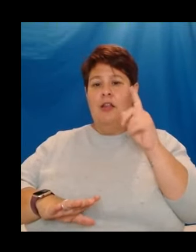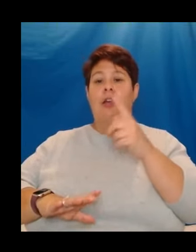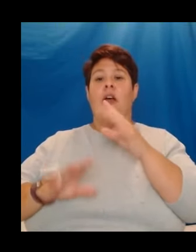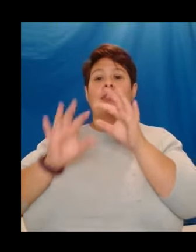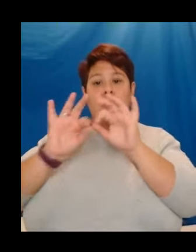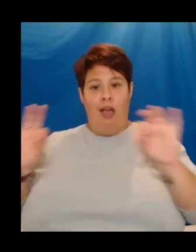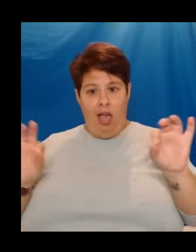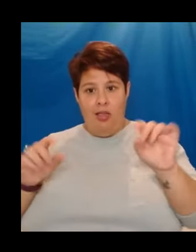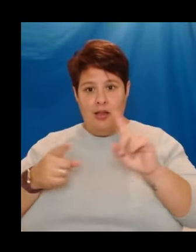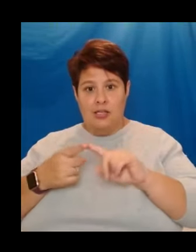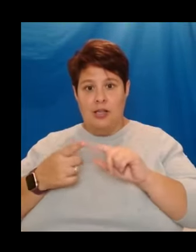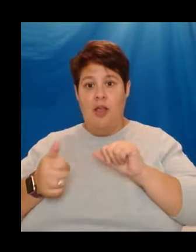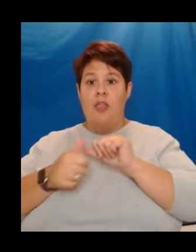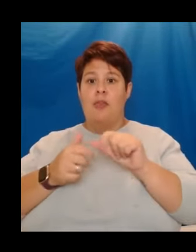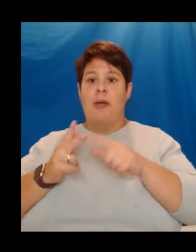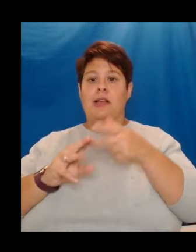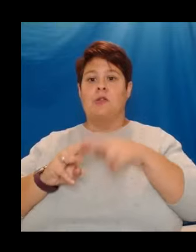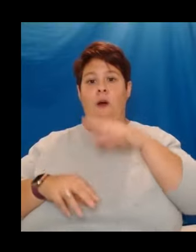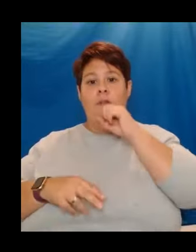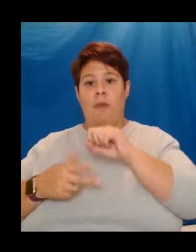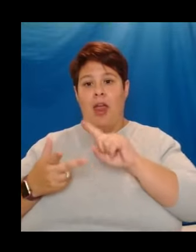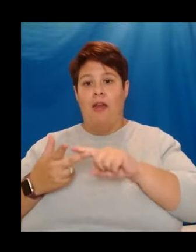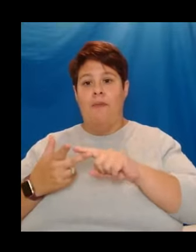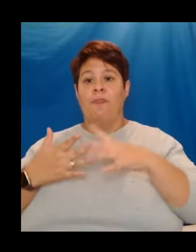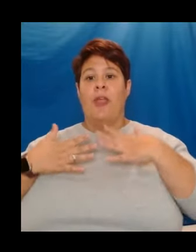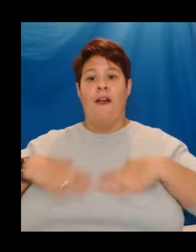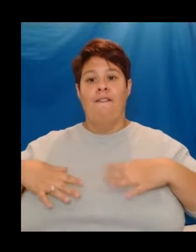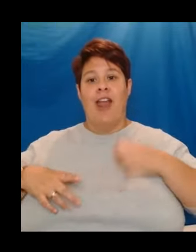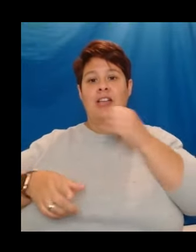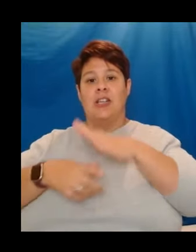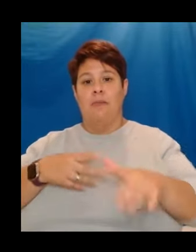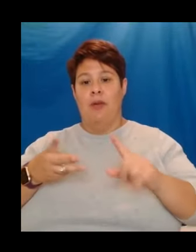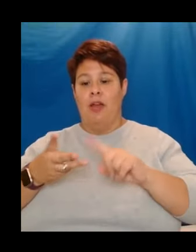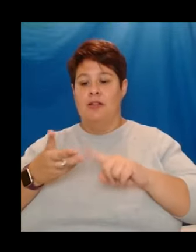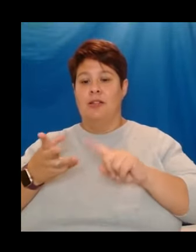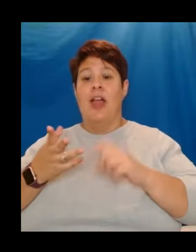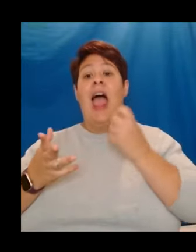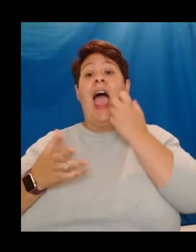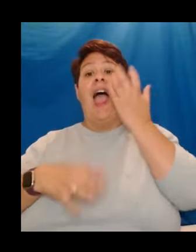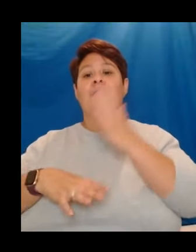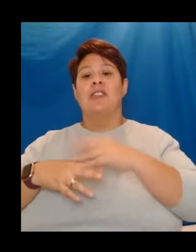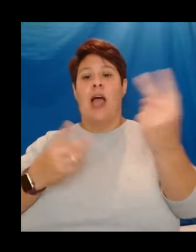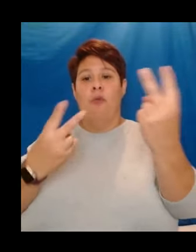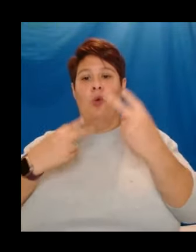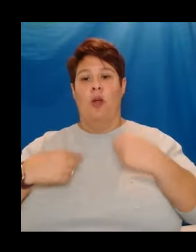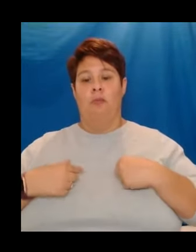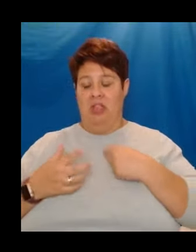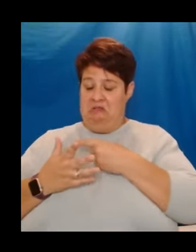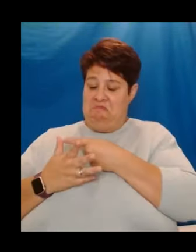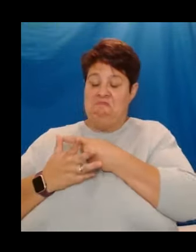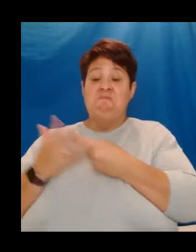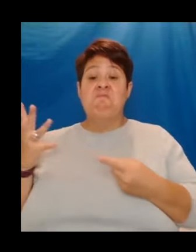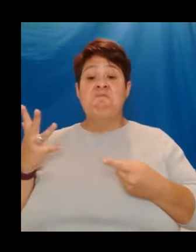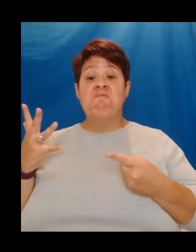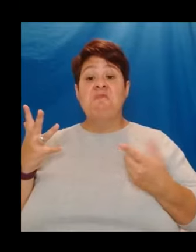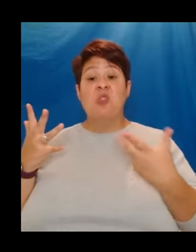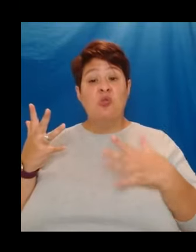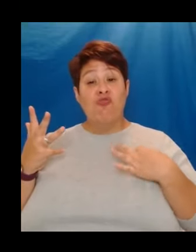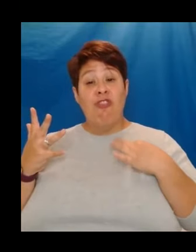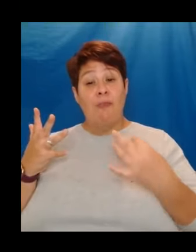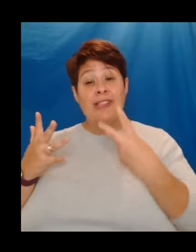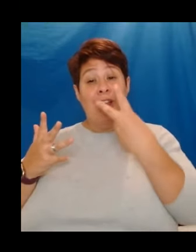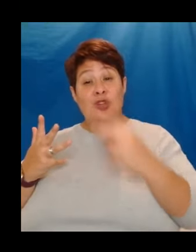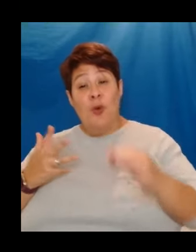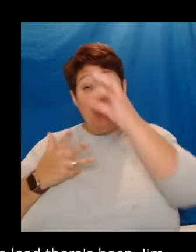The Best of Men. Flesh and Blood. And Every Time You Look at Me. A handful of shows over 20 years to represent 20% of the